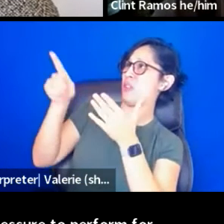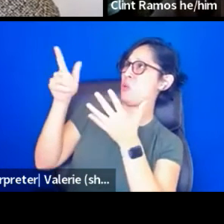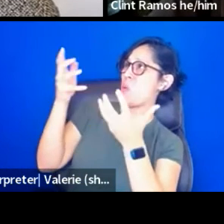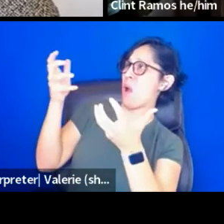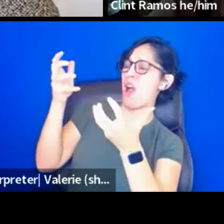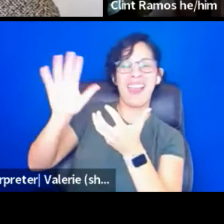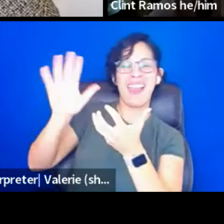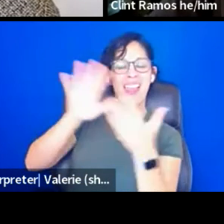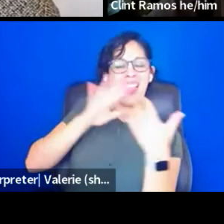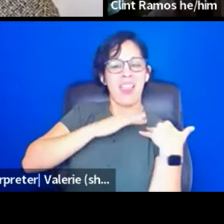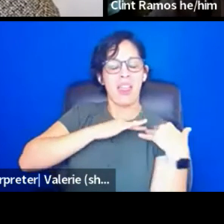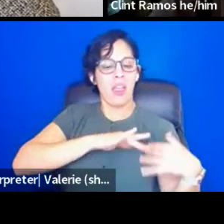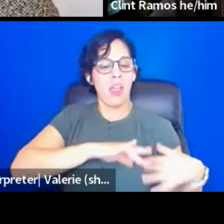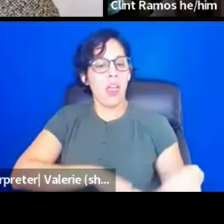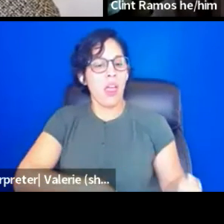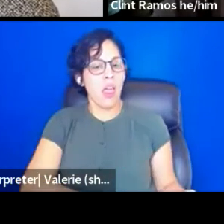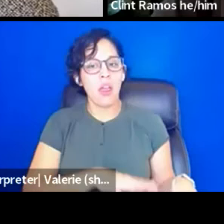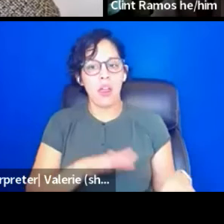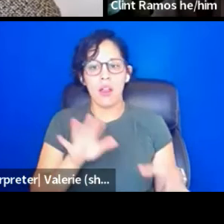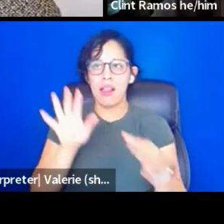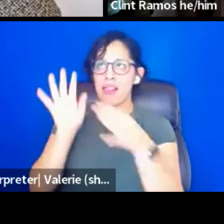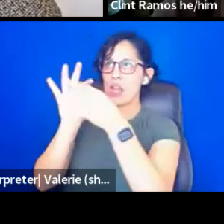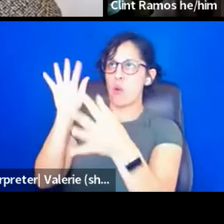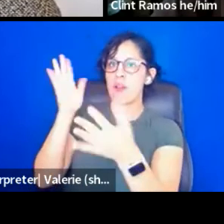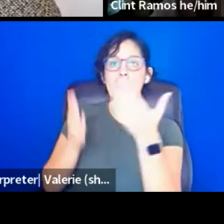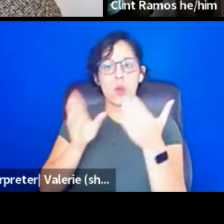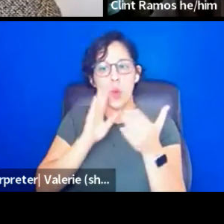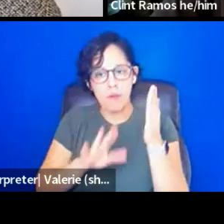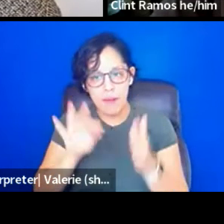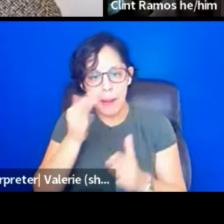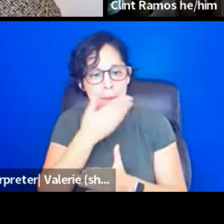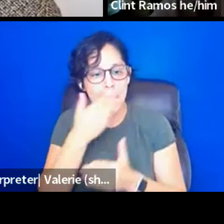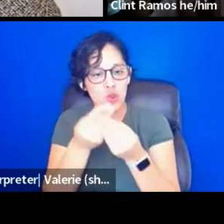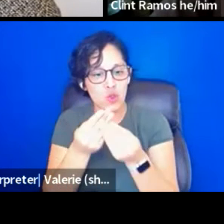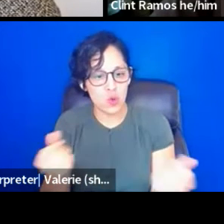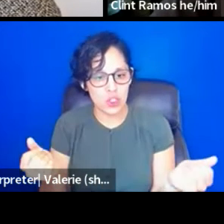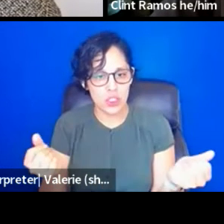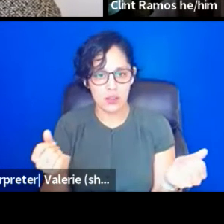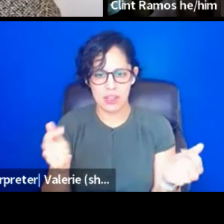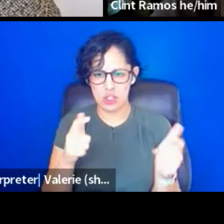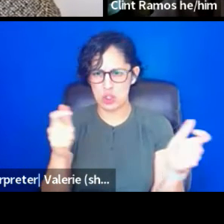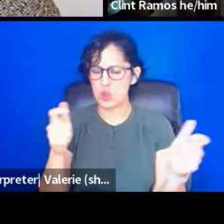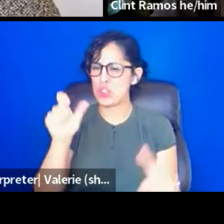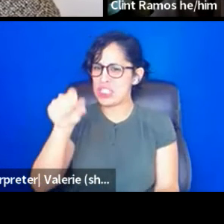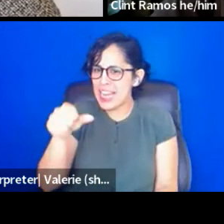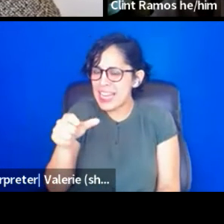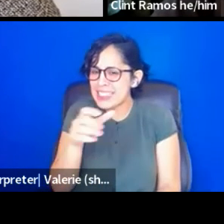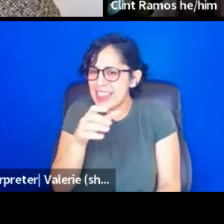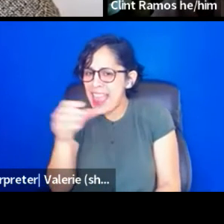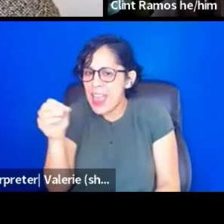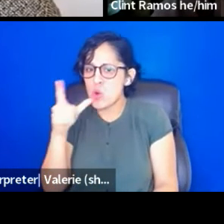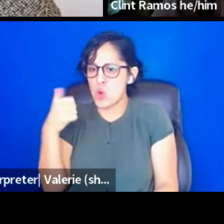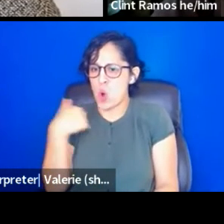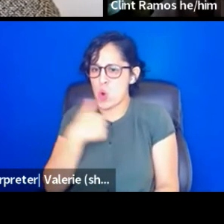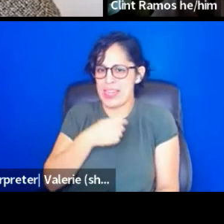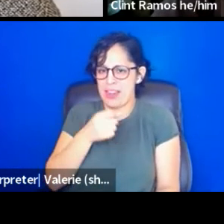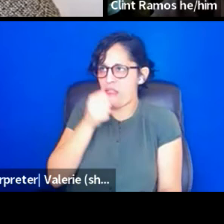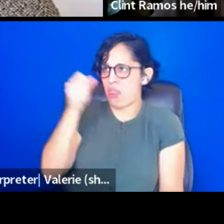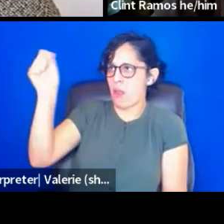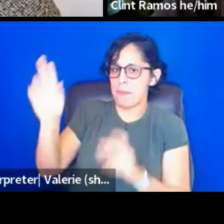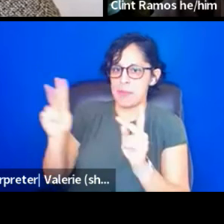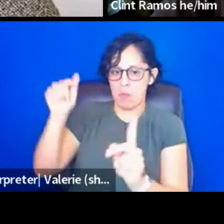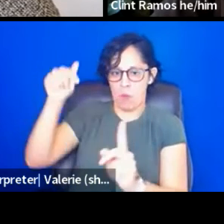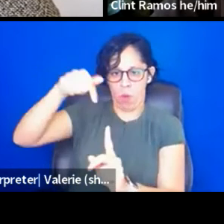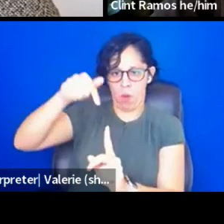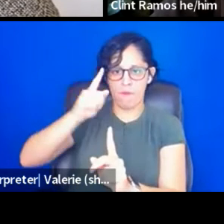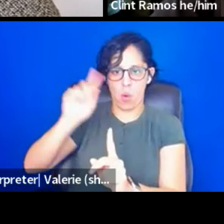If you can let go of that. And just a huge yes. And who are we inviting to our board? That's a question that keeps coming up. And thank you for that, Patricia.